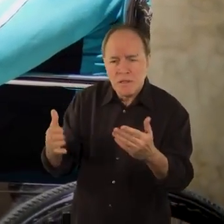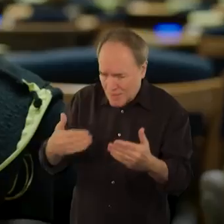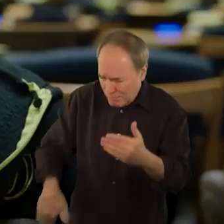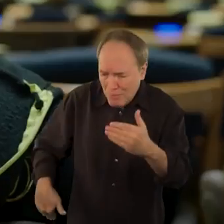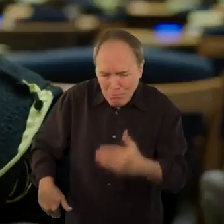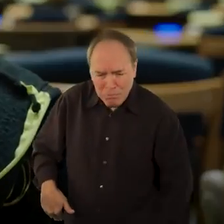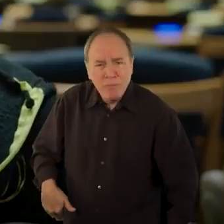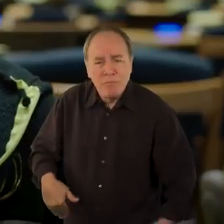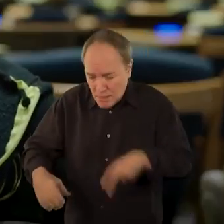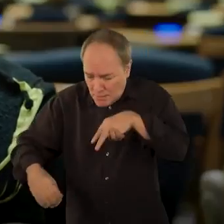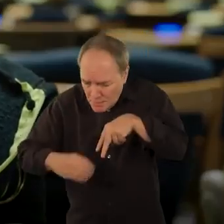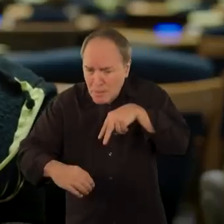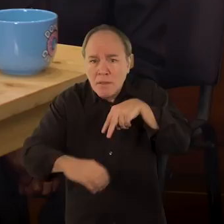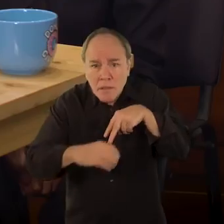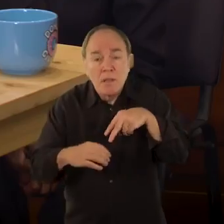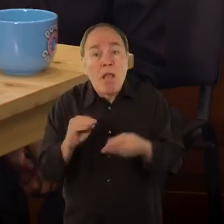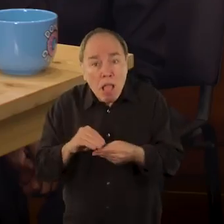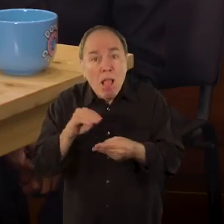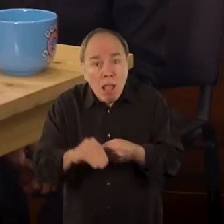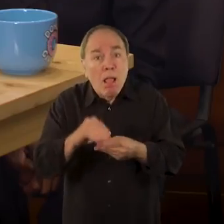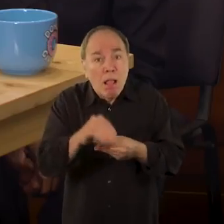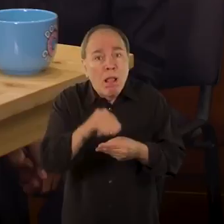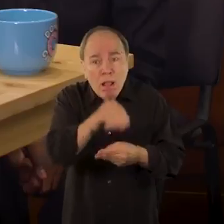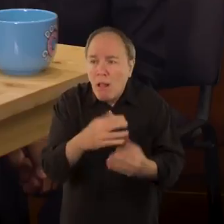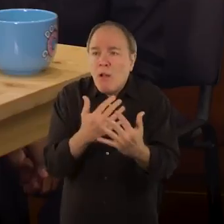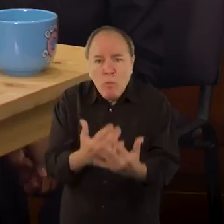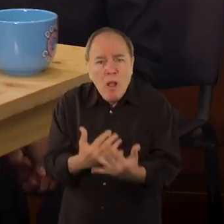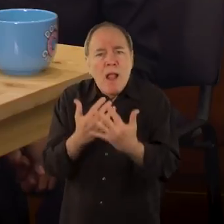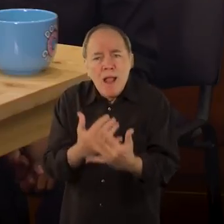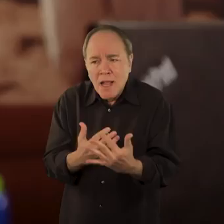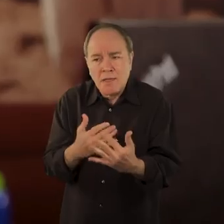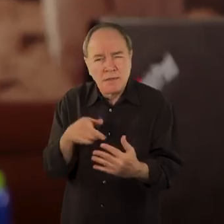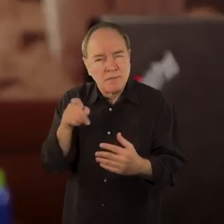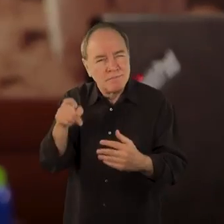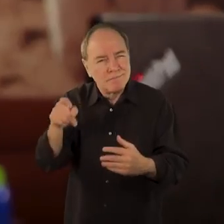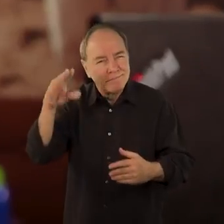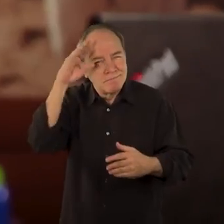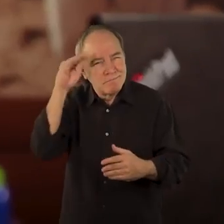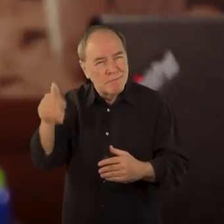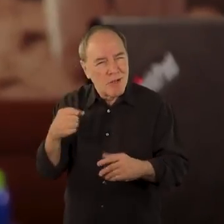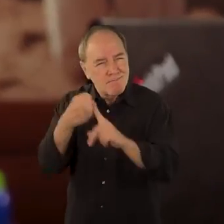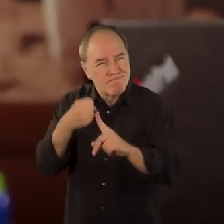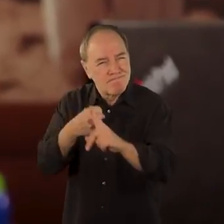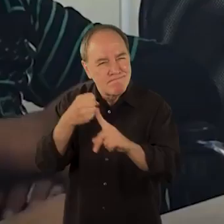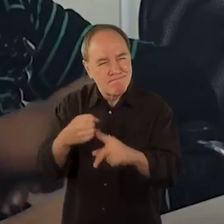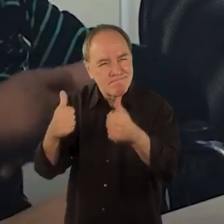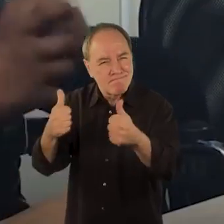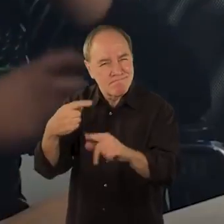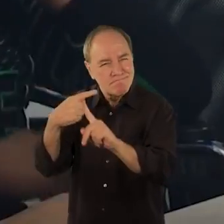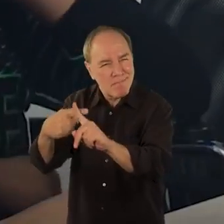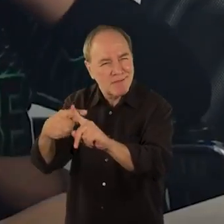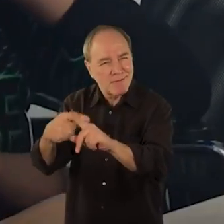they can't walk. They need these legs to walk. He's a very strong person in that he doesn't give up. He's a fighter and that's a good thing.